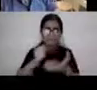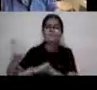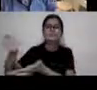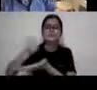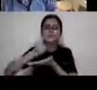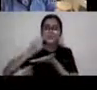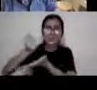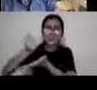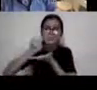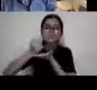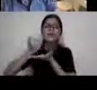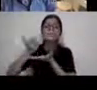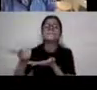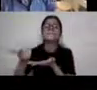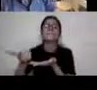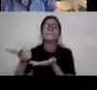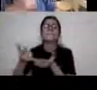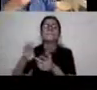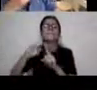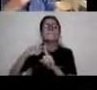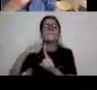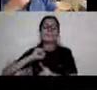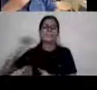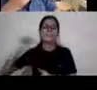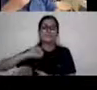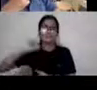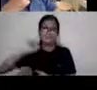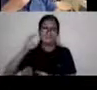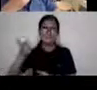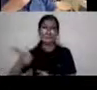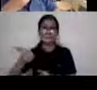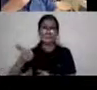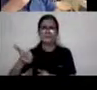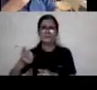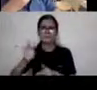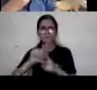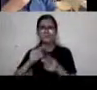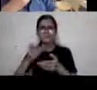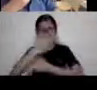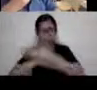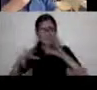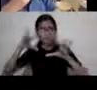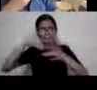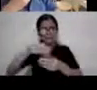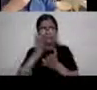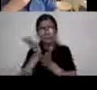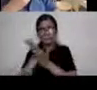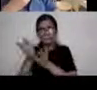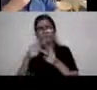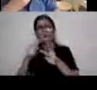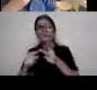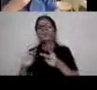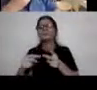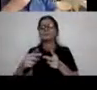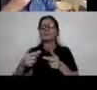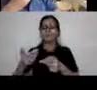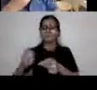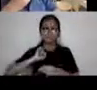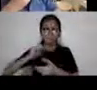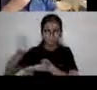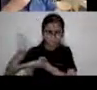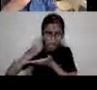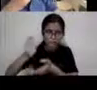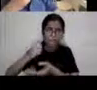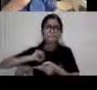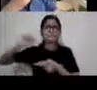activism, particularly in this, in the area of disability and deafness is very important.